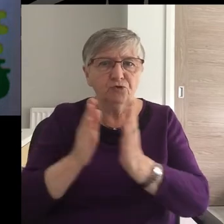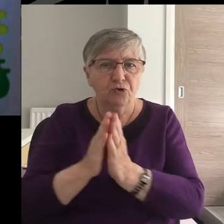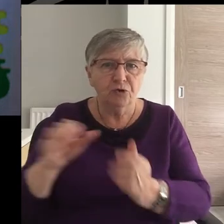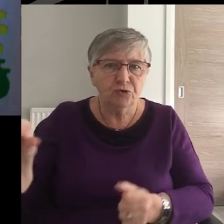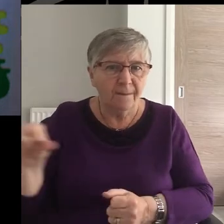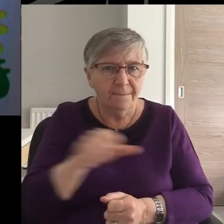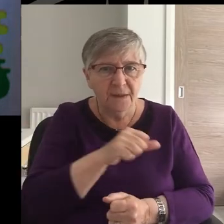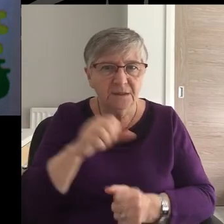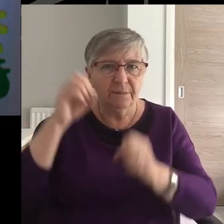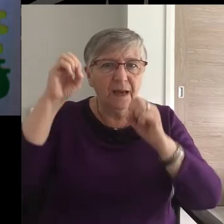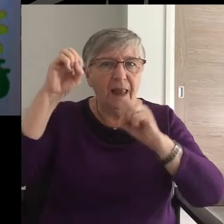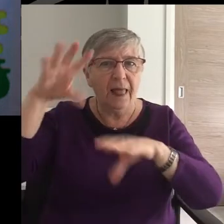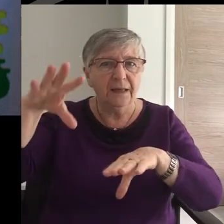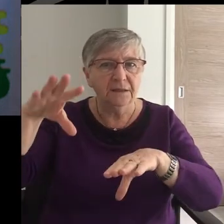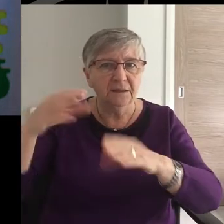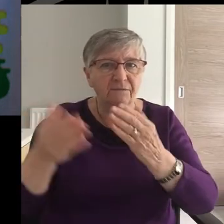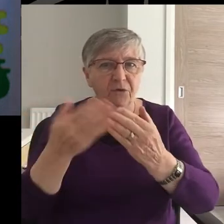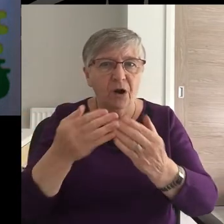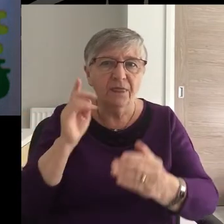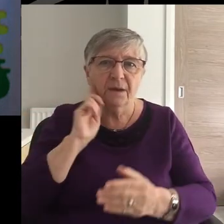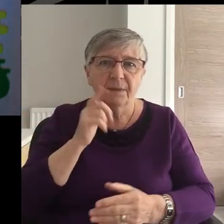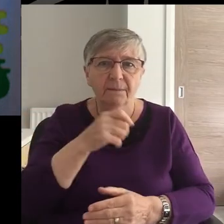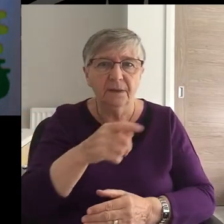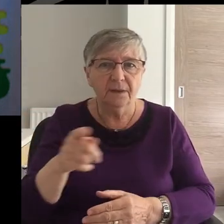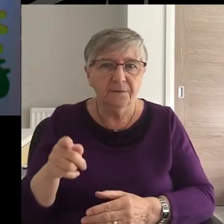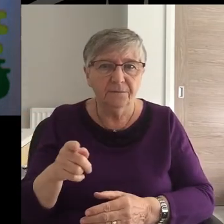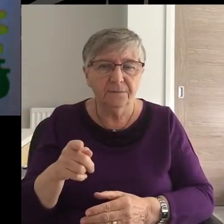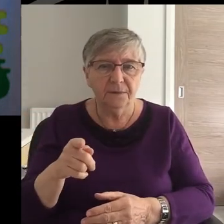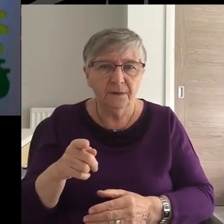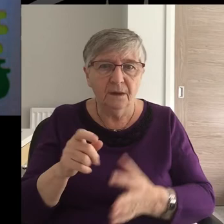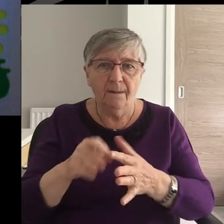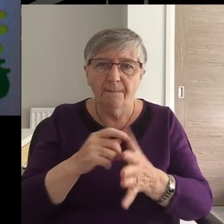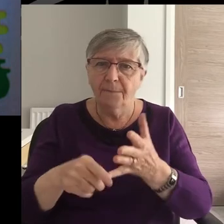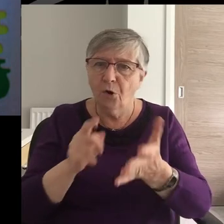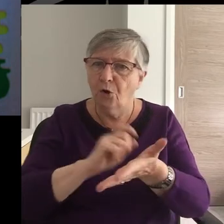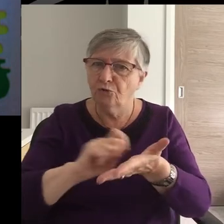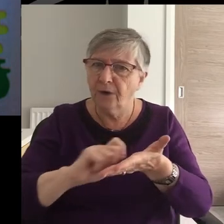beacon to society. He writes,